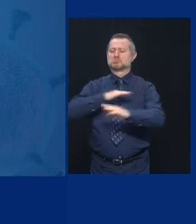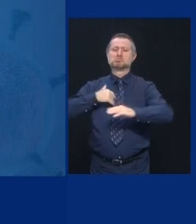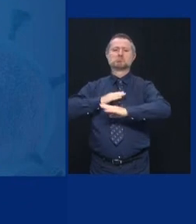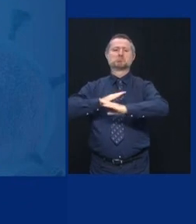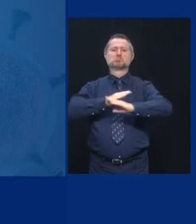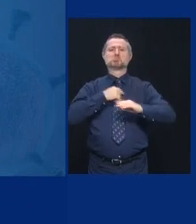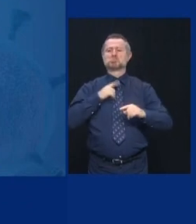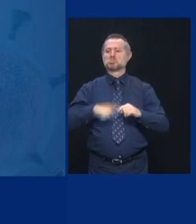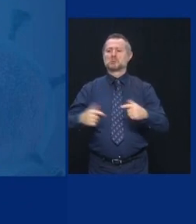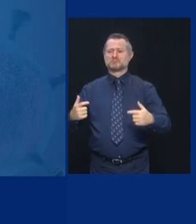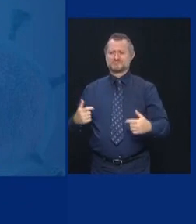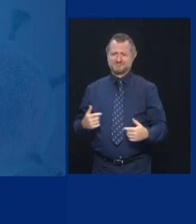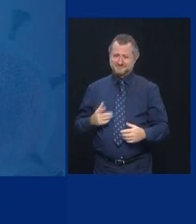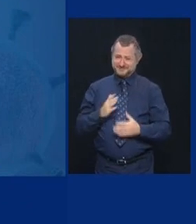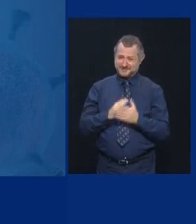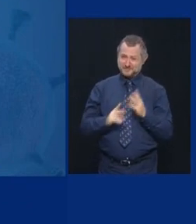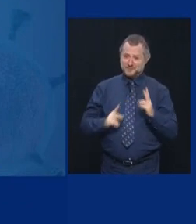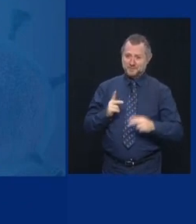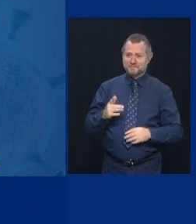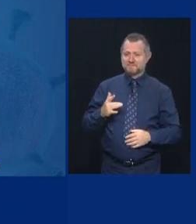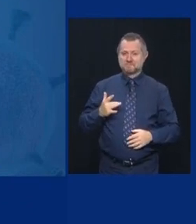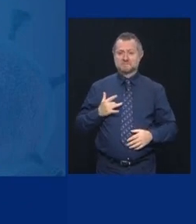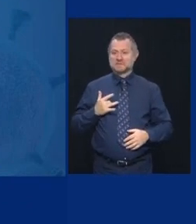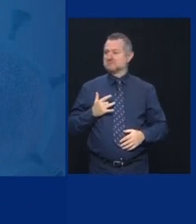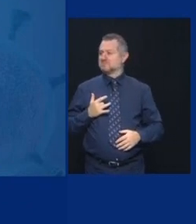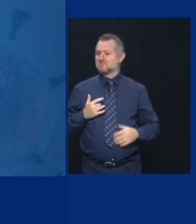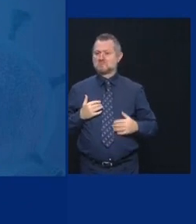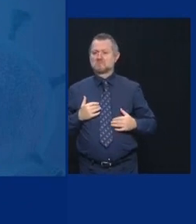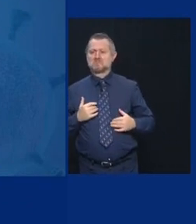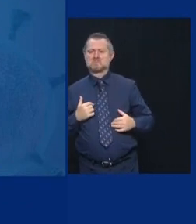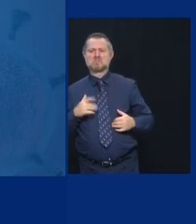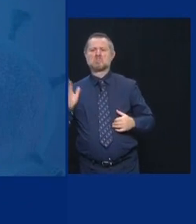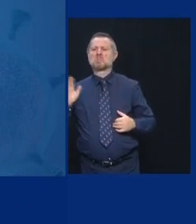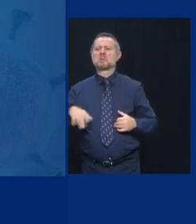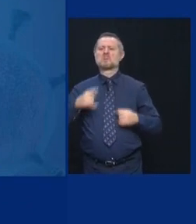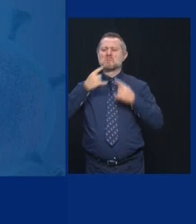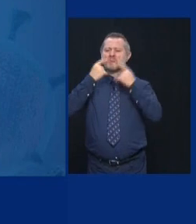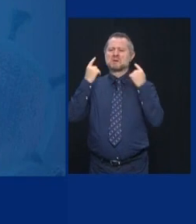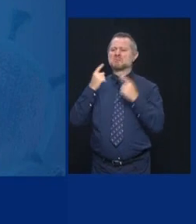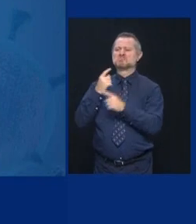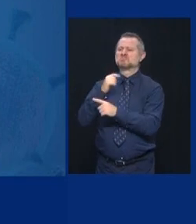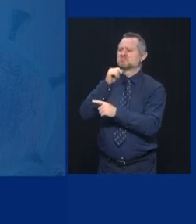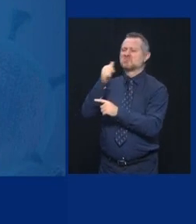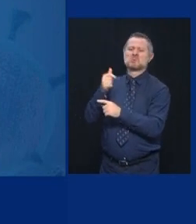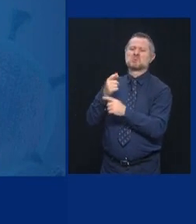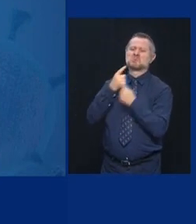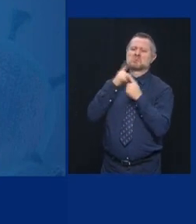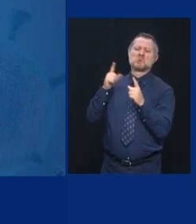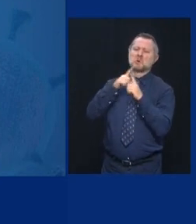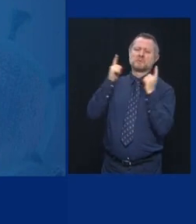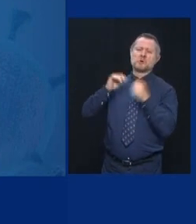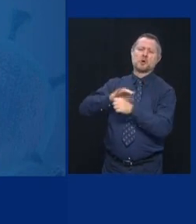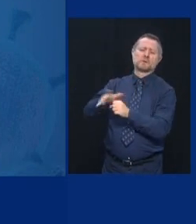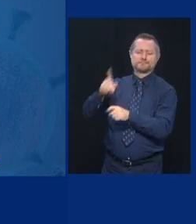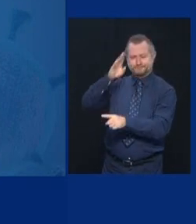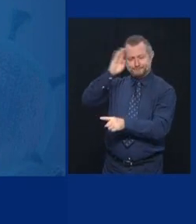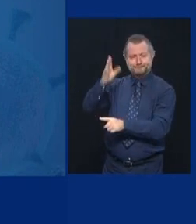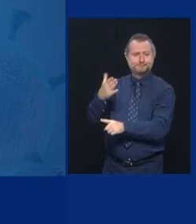have followed politics and think that masks are ineffective and this is all a hoax. That's not true.